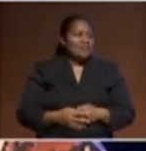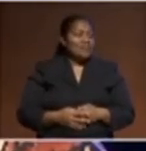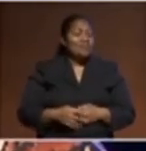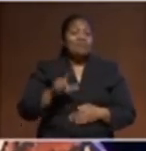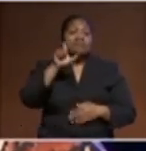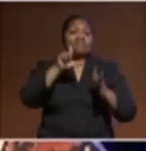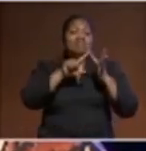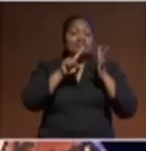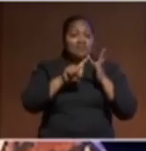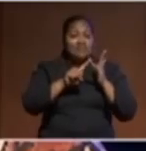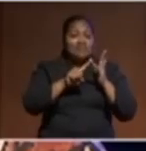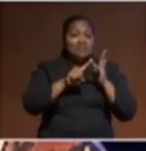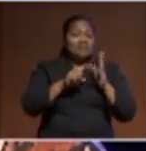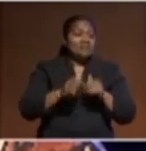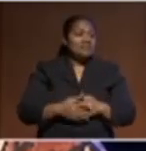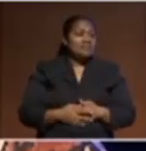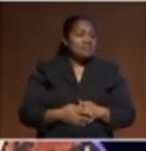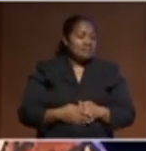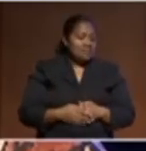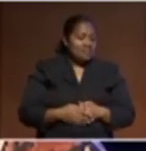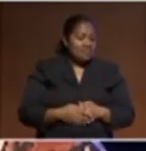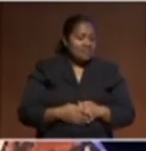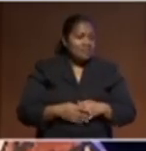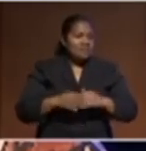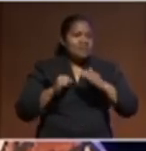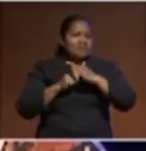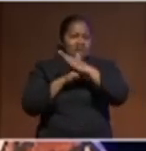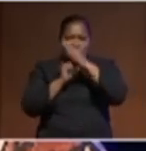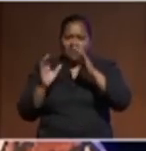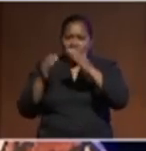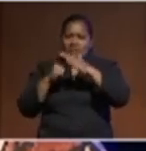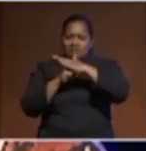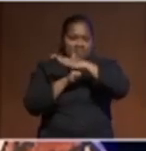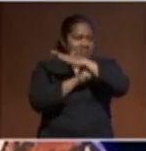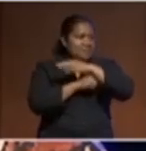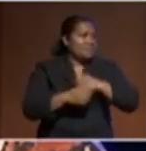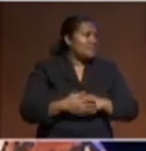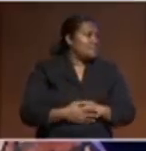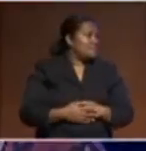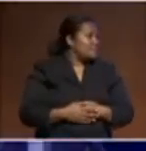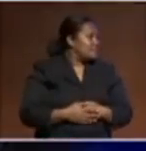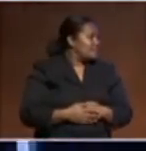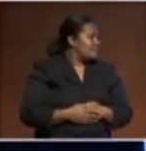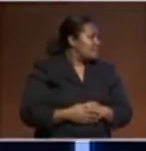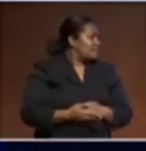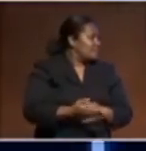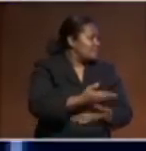CEO of the Fred Hollows Foundation in Aotearoa, New Zealand. Dr. Audrey Amua, thank you.